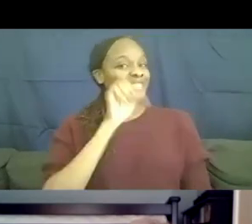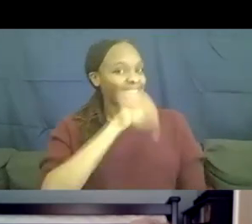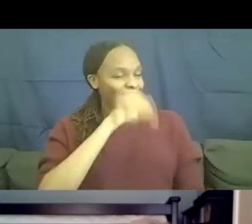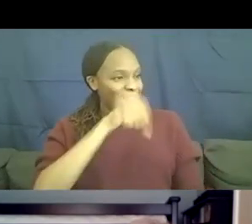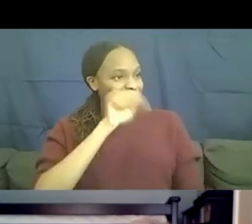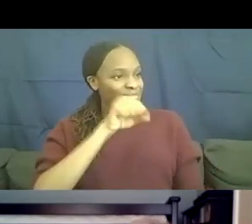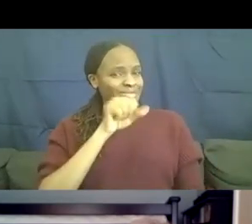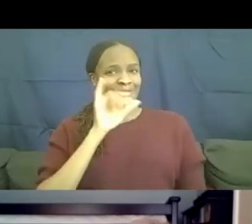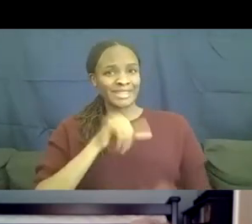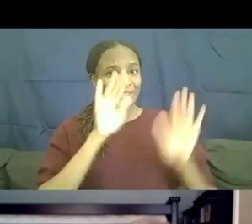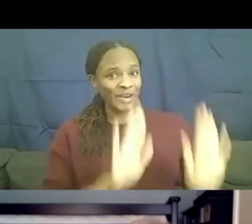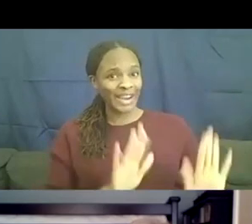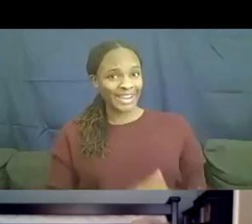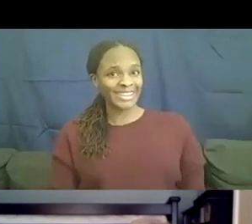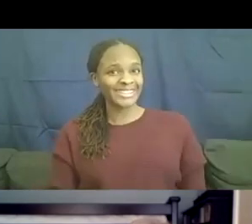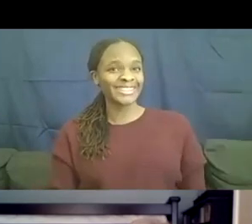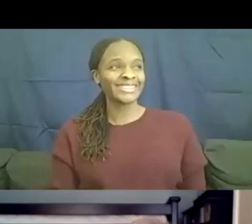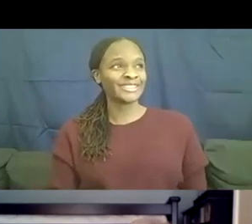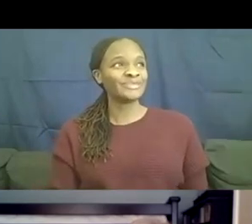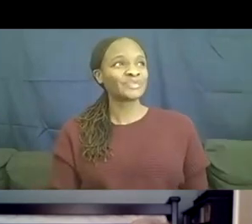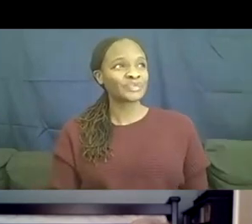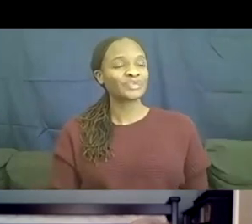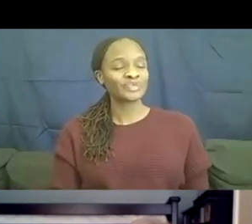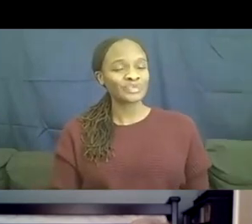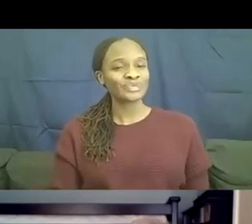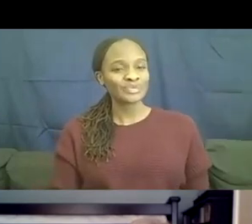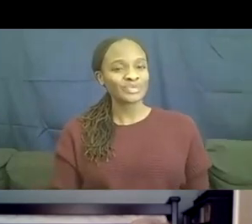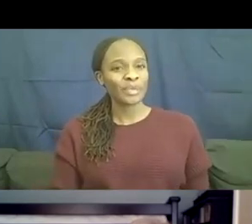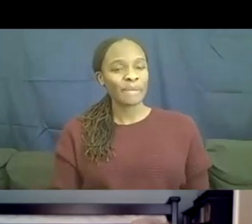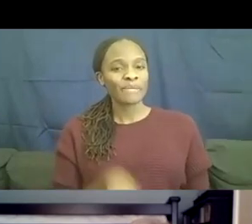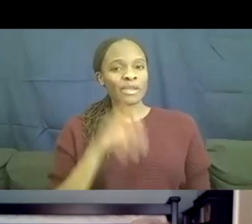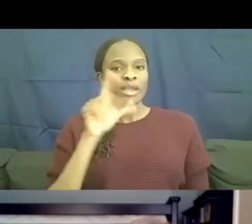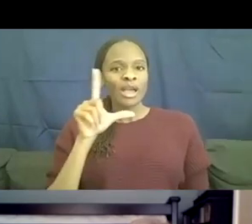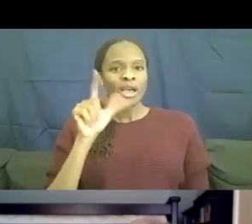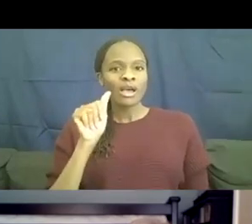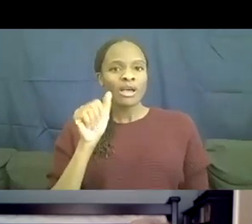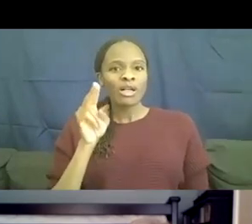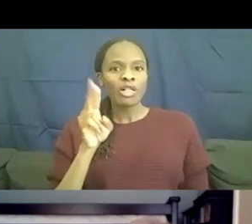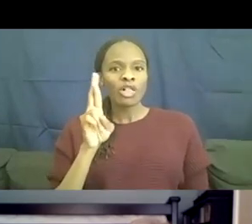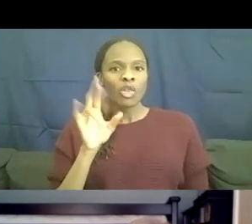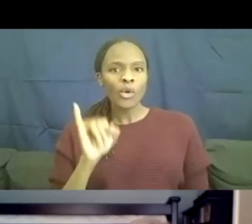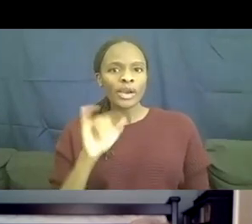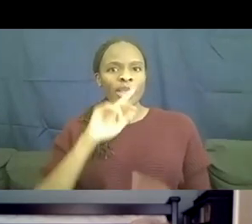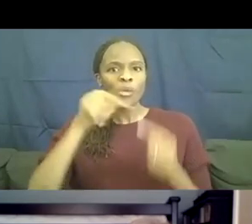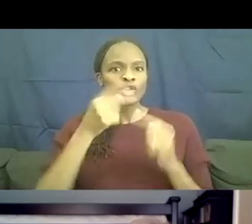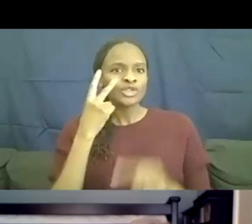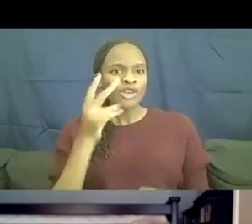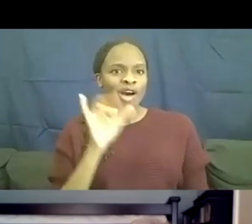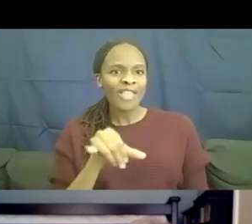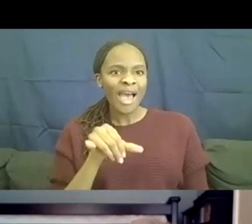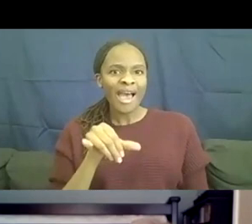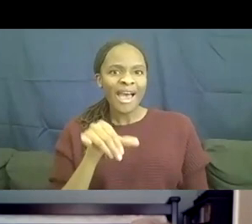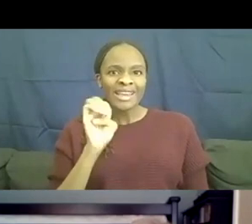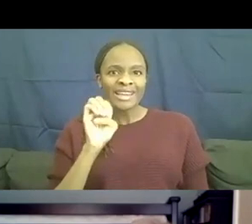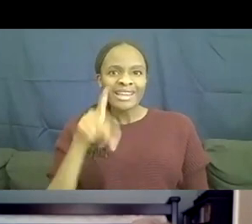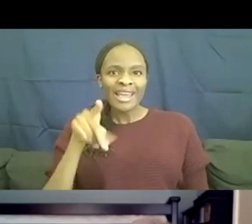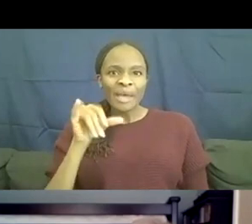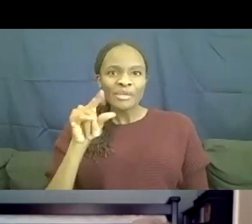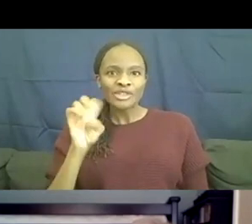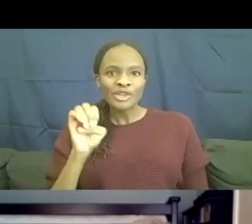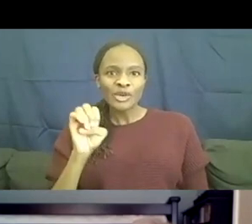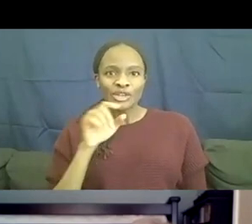That's great. Um, and, and, uh, Lori, uh, when you saw that episode, did you feel good about, um,